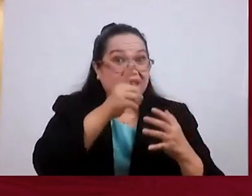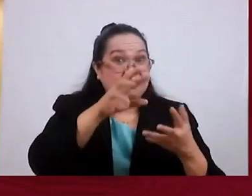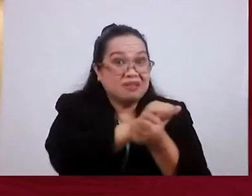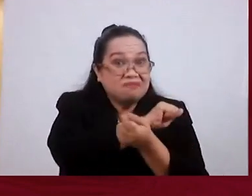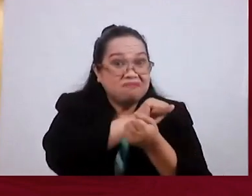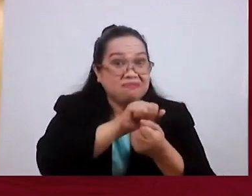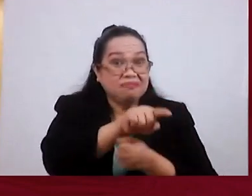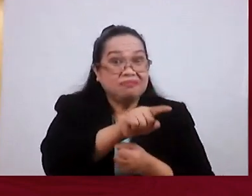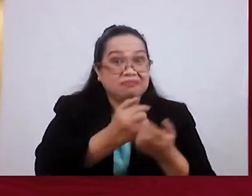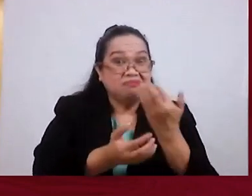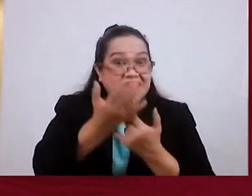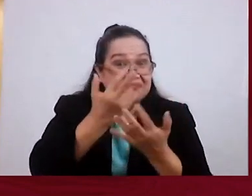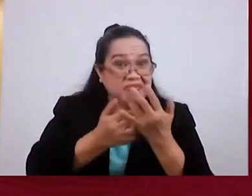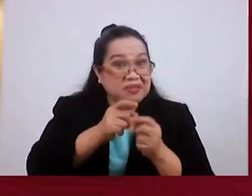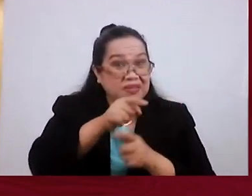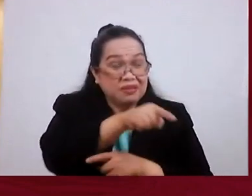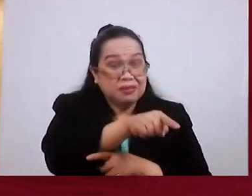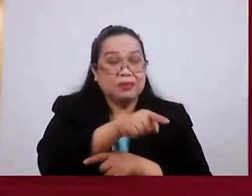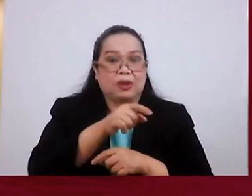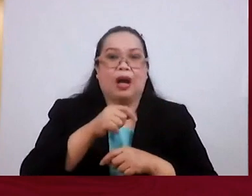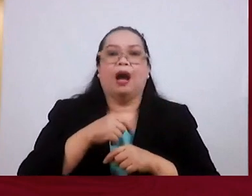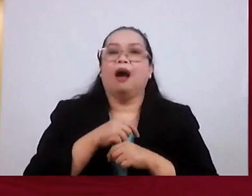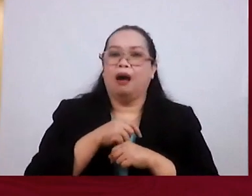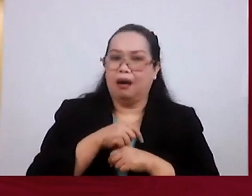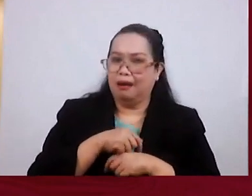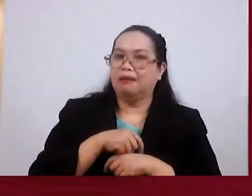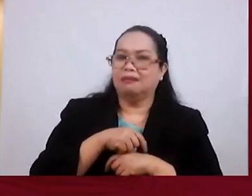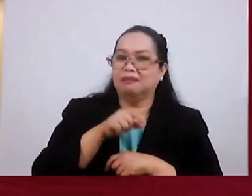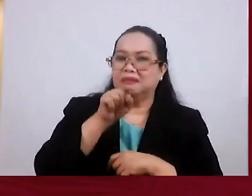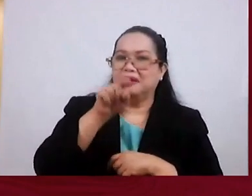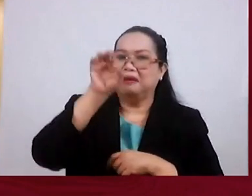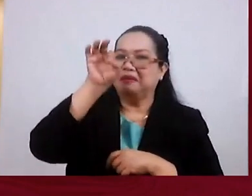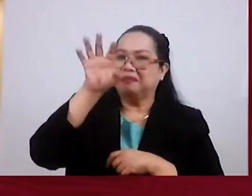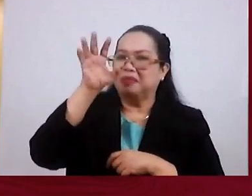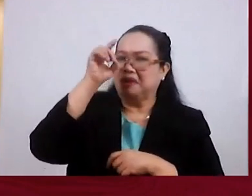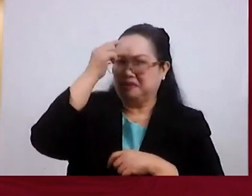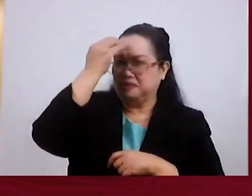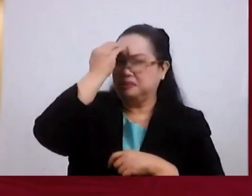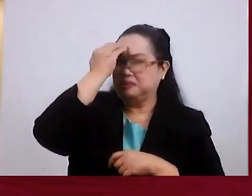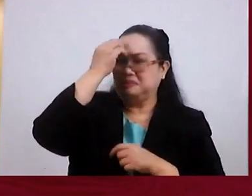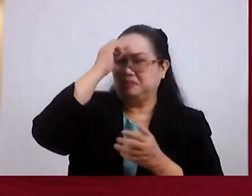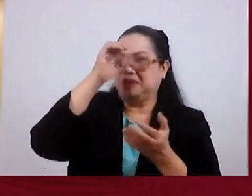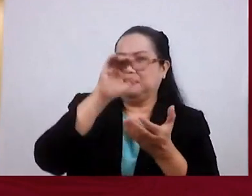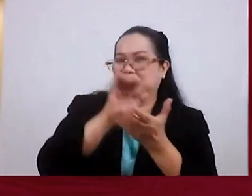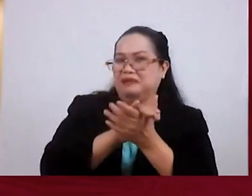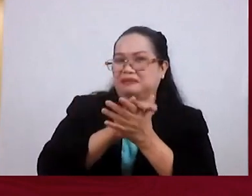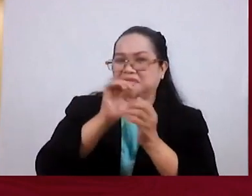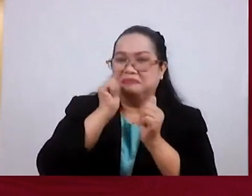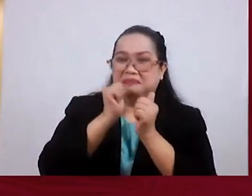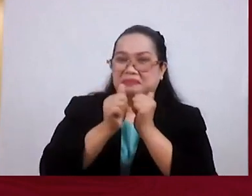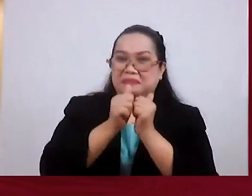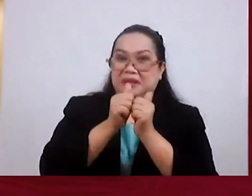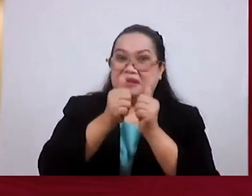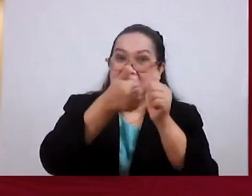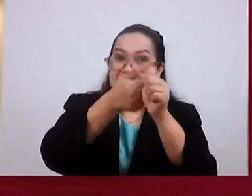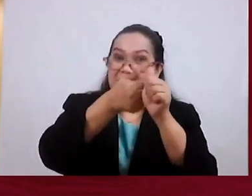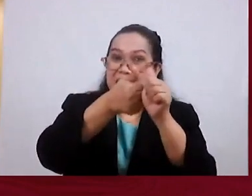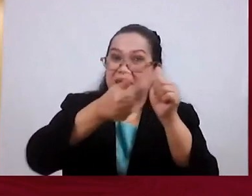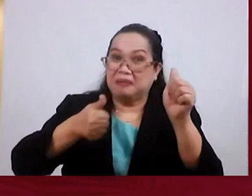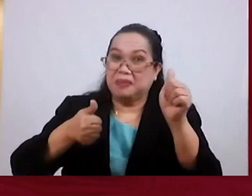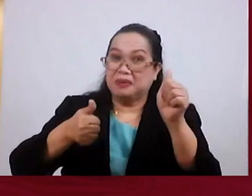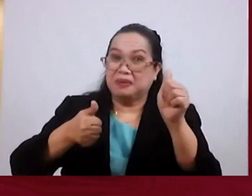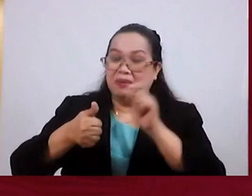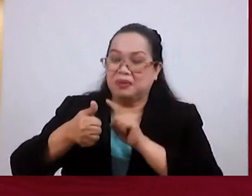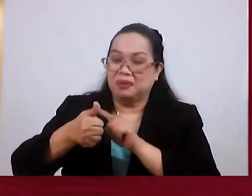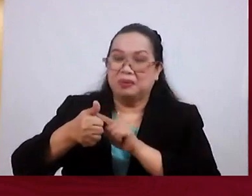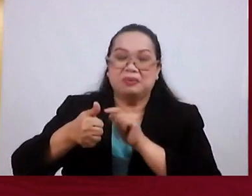So, I tend to believe with that viewpoint that says apostasy refers to